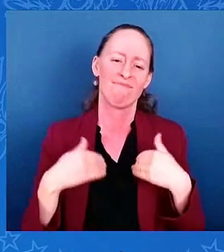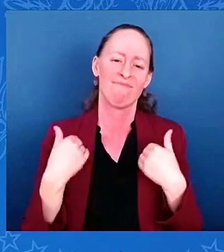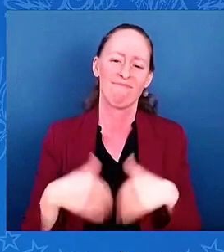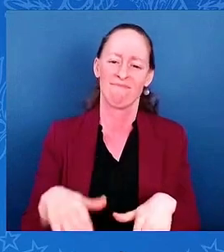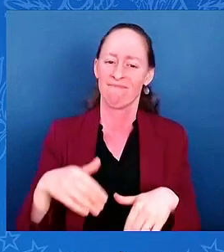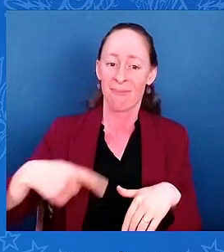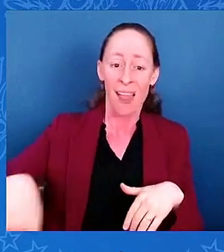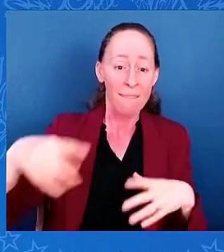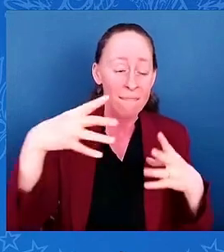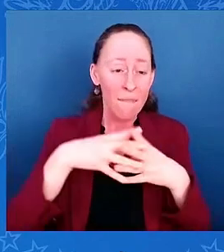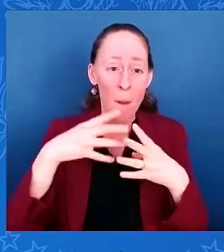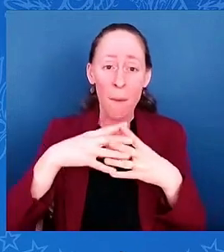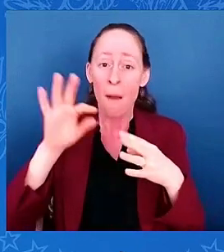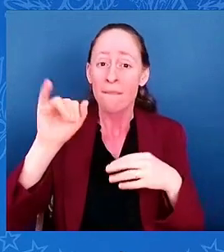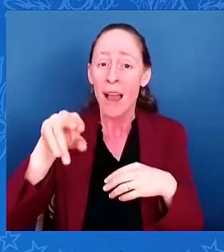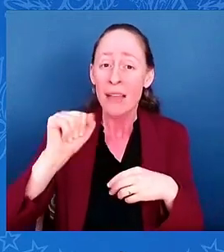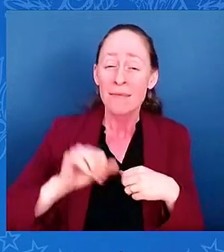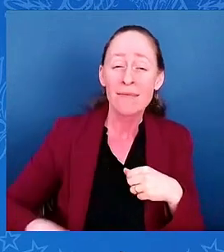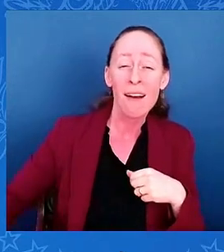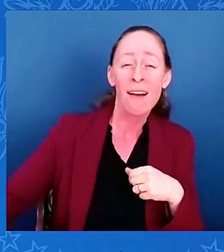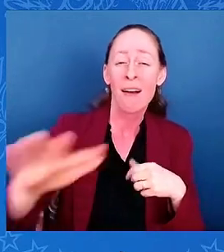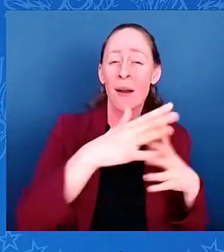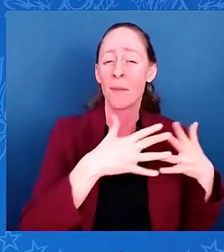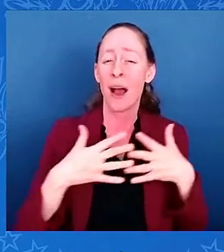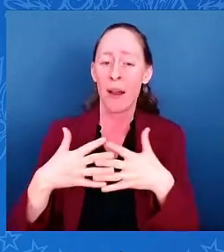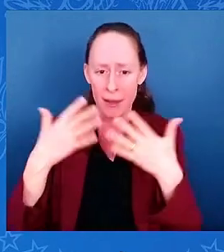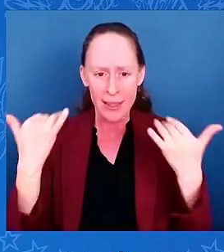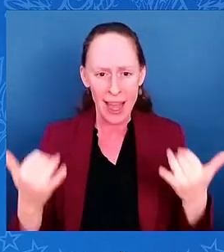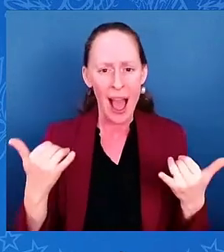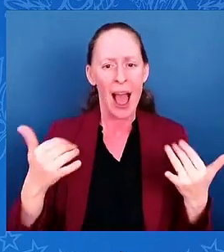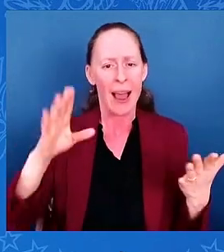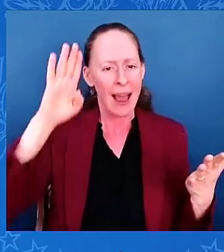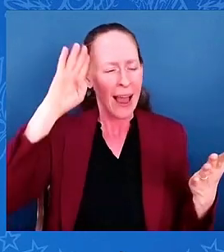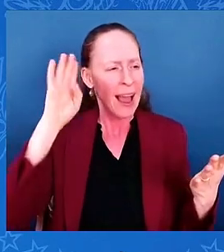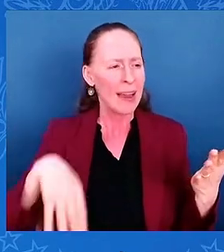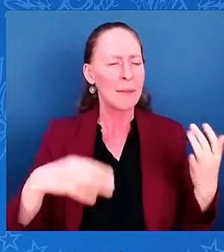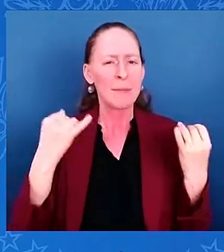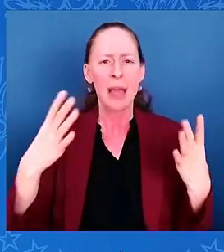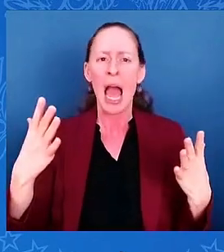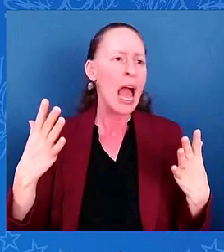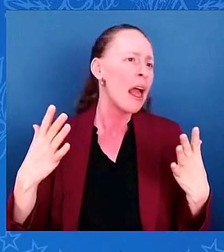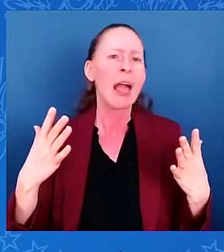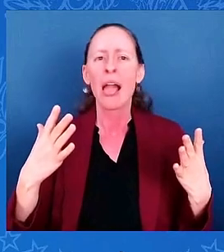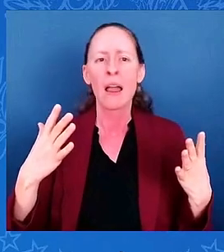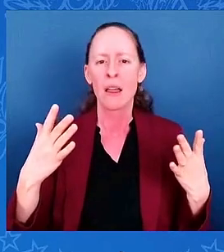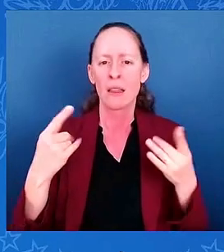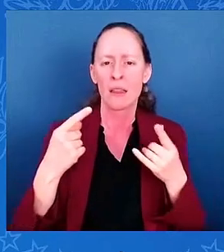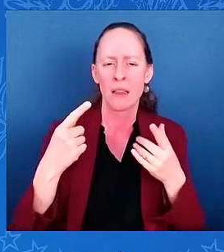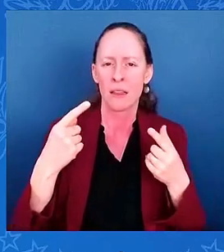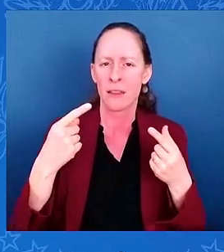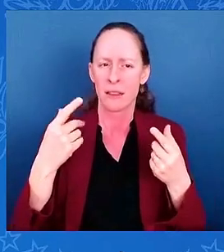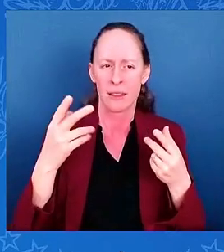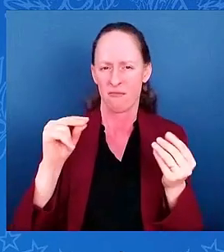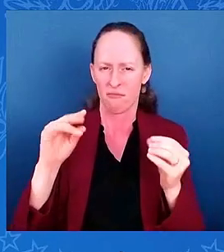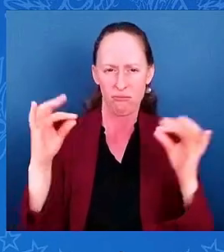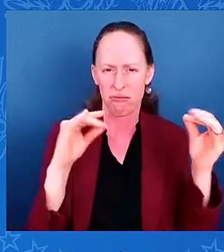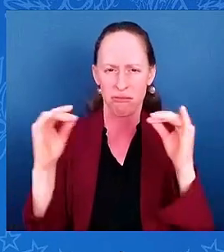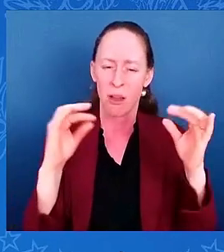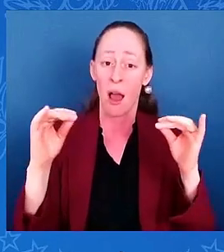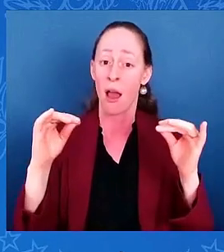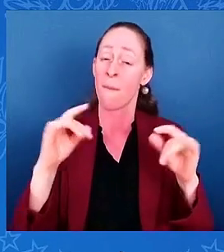divide us today, but for so many of us, sports provide a unifying joy that we all need.